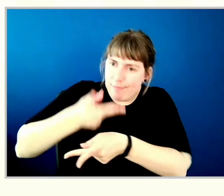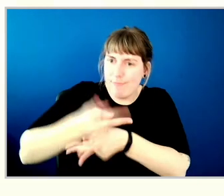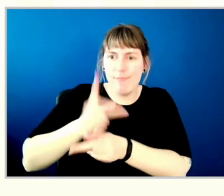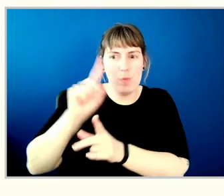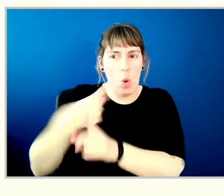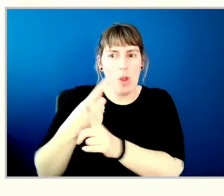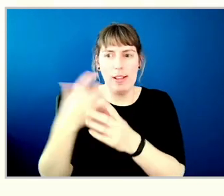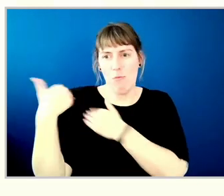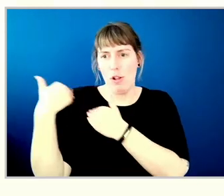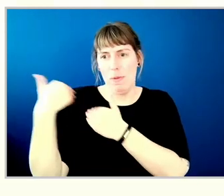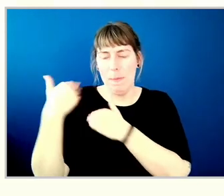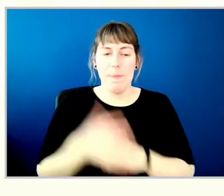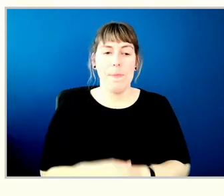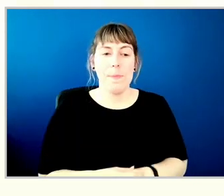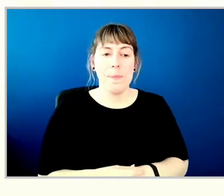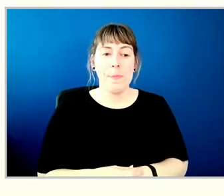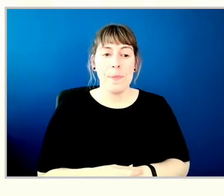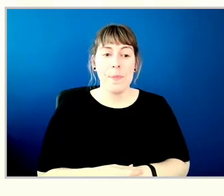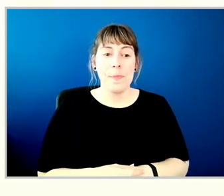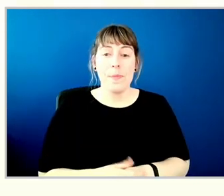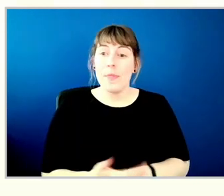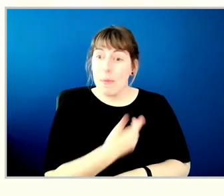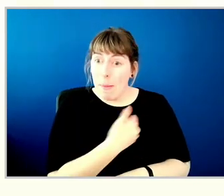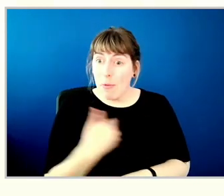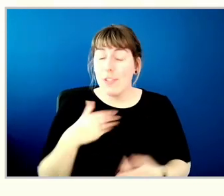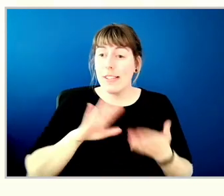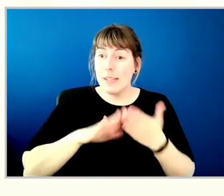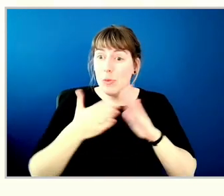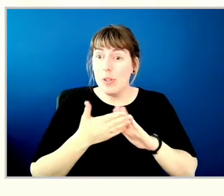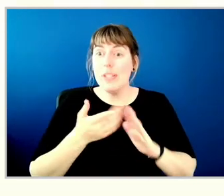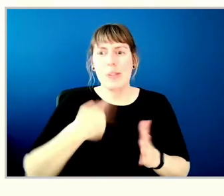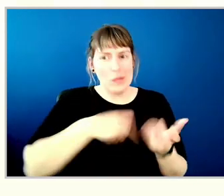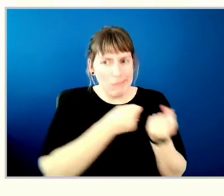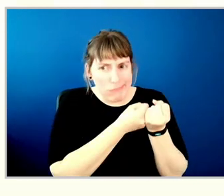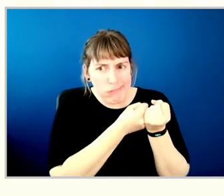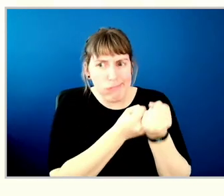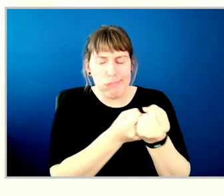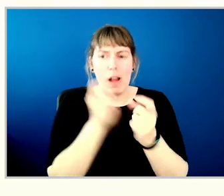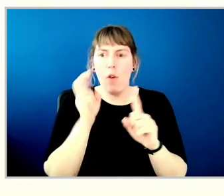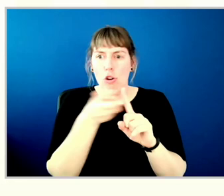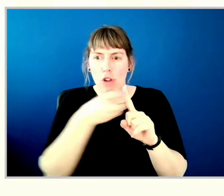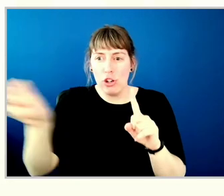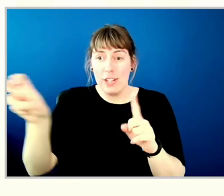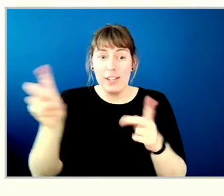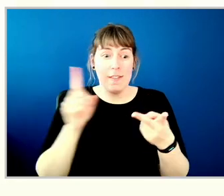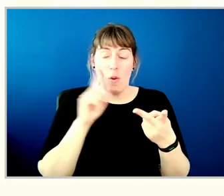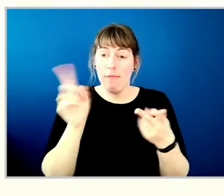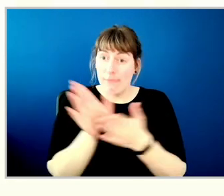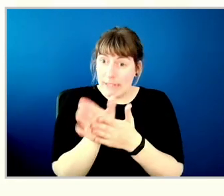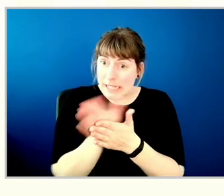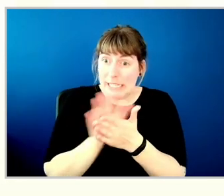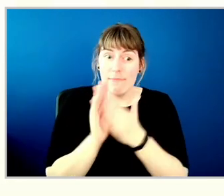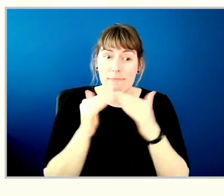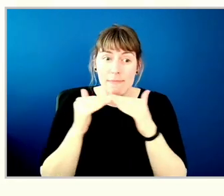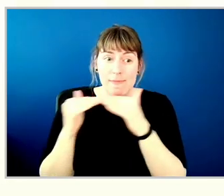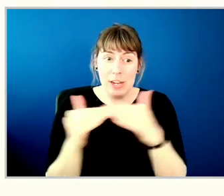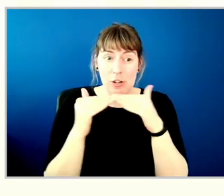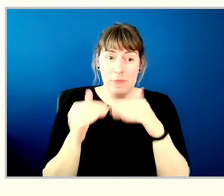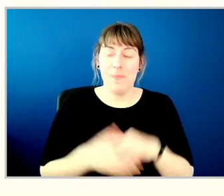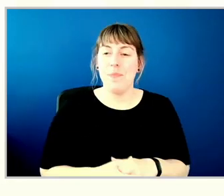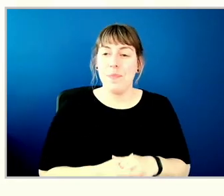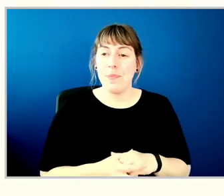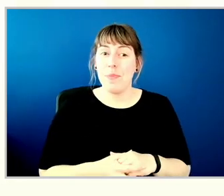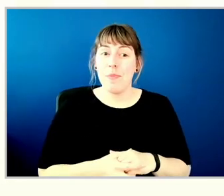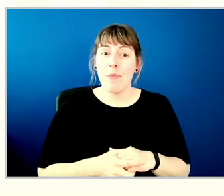We are working to support our members and communities through the transition to a clean and fair economy, starting with a refresh of our